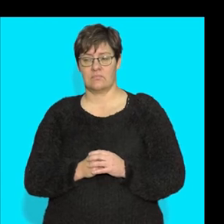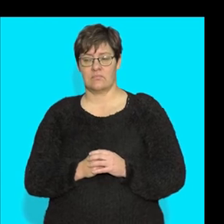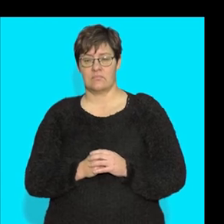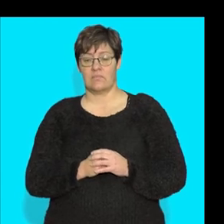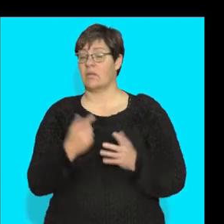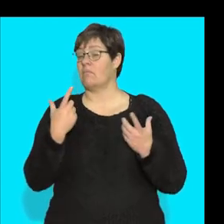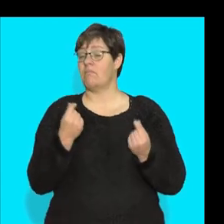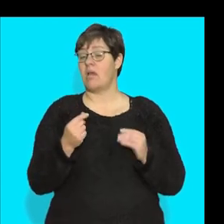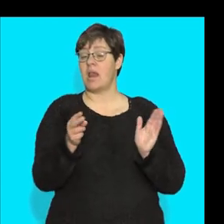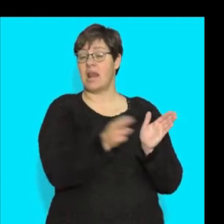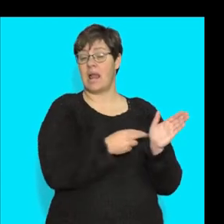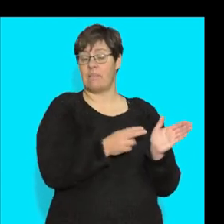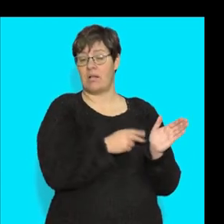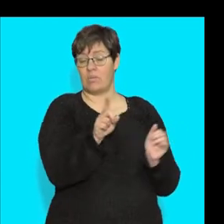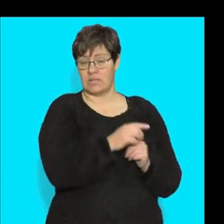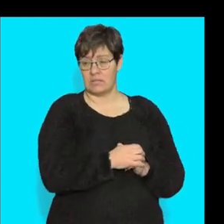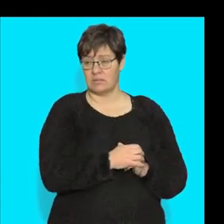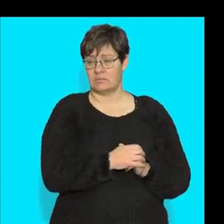what do I label it?